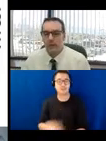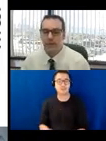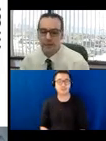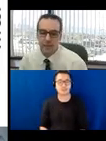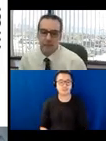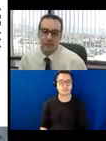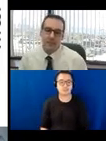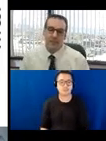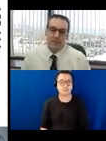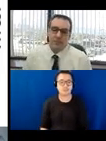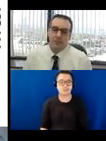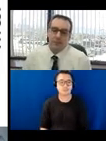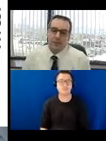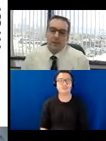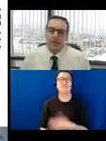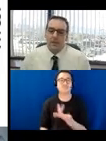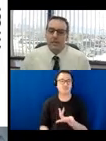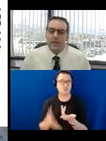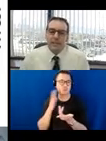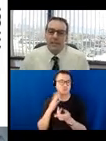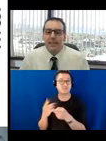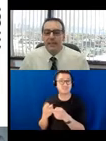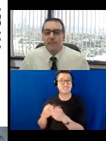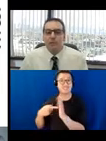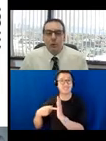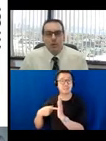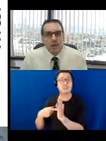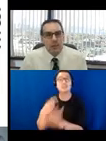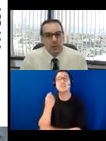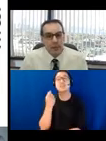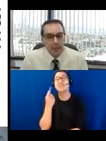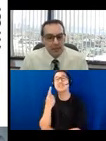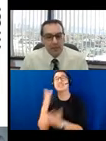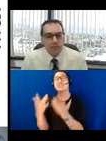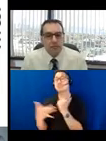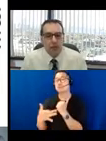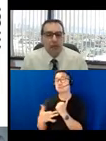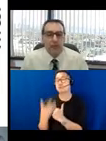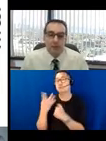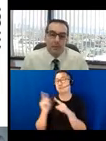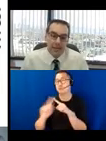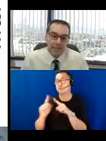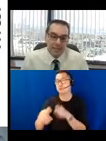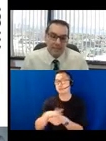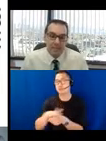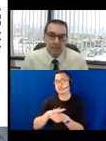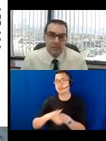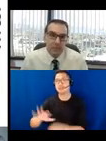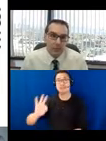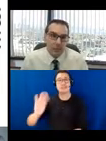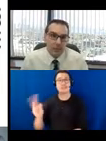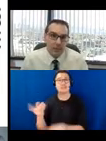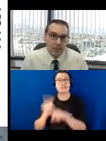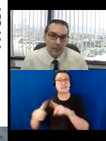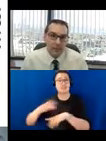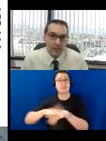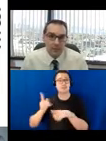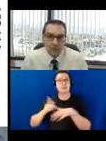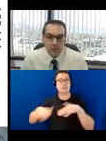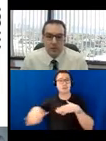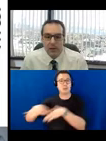And continuing with this example, there are technically at least four separate locations of where those 97 tables are located.